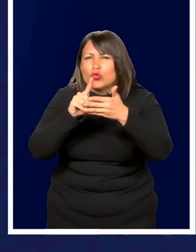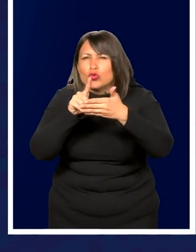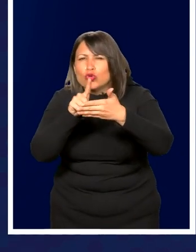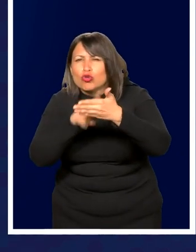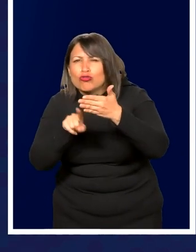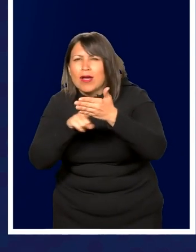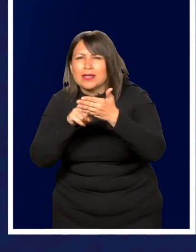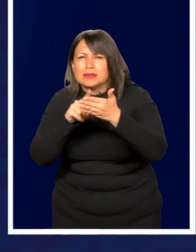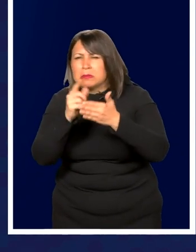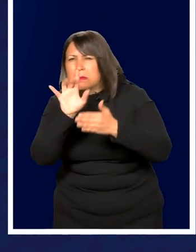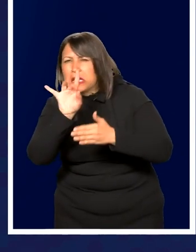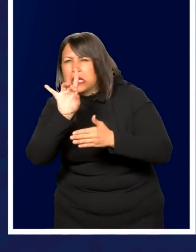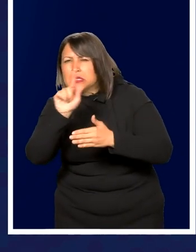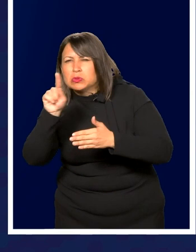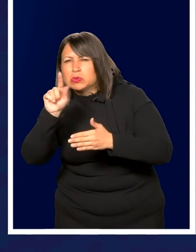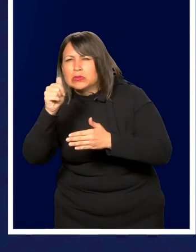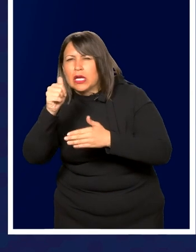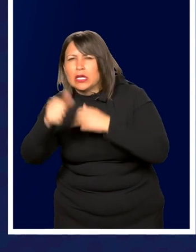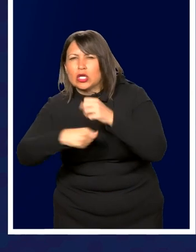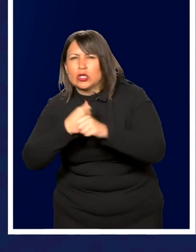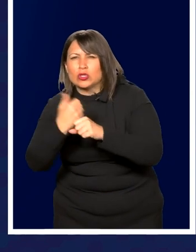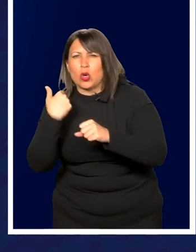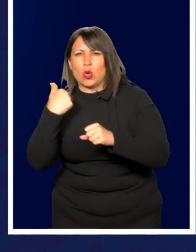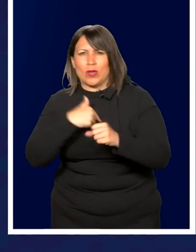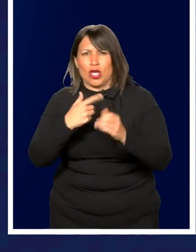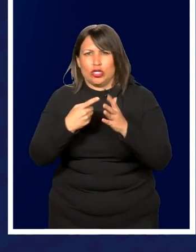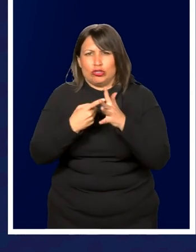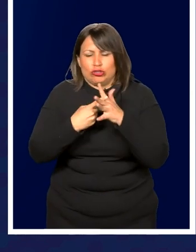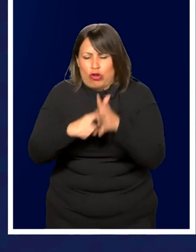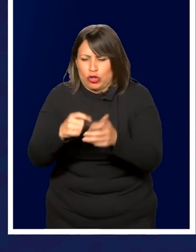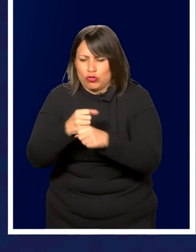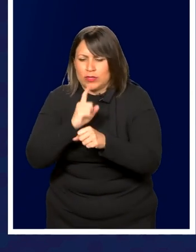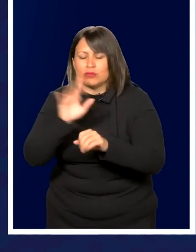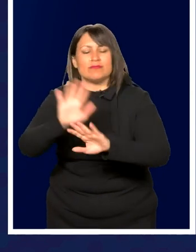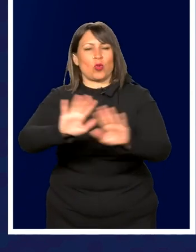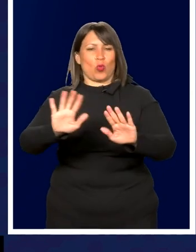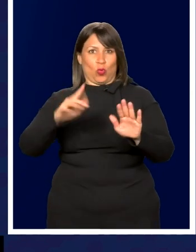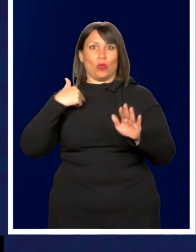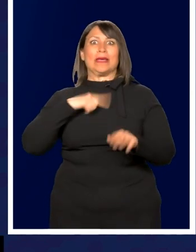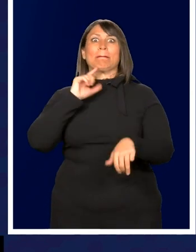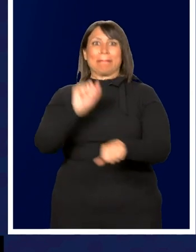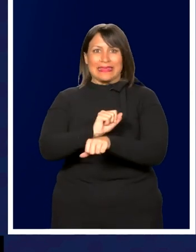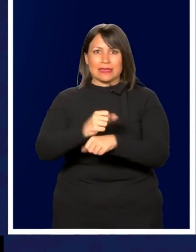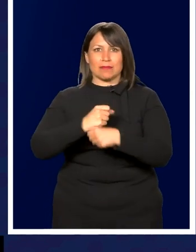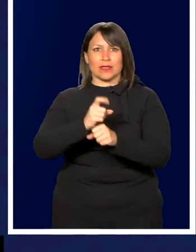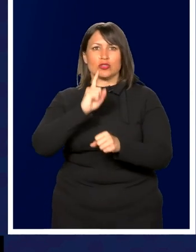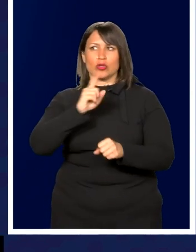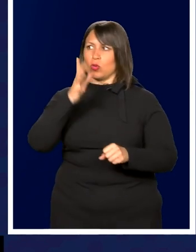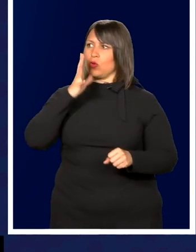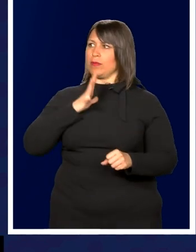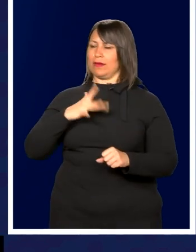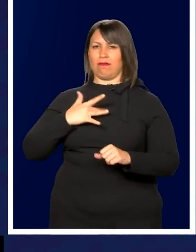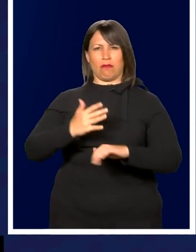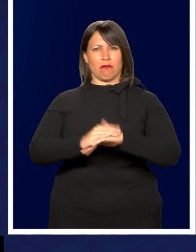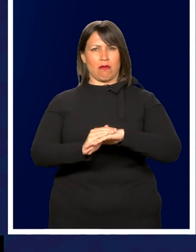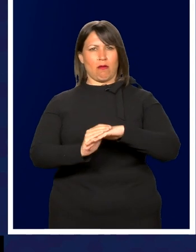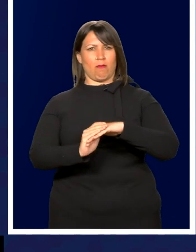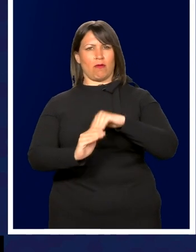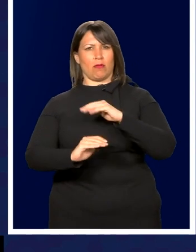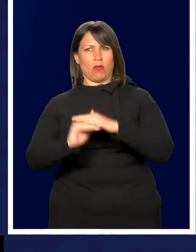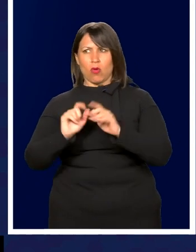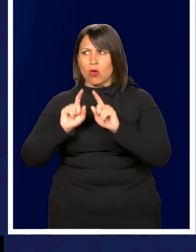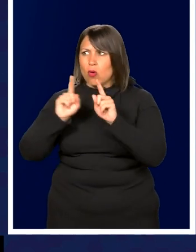or ten years ago, but we're starting to make sure, no, we are making sure that women feel comfortable